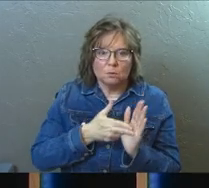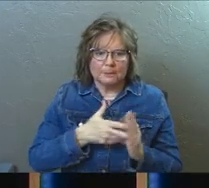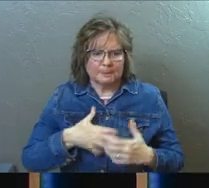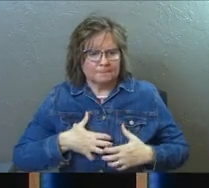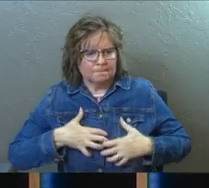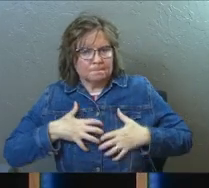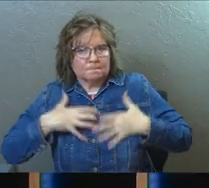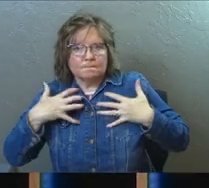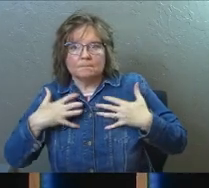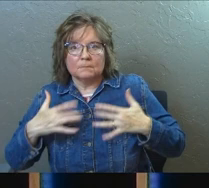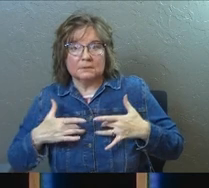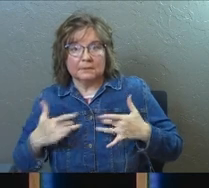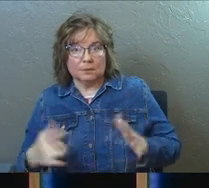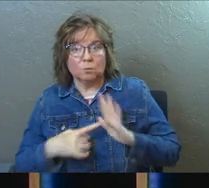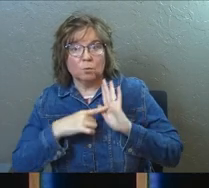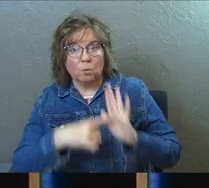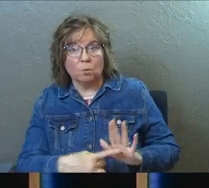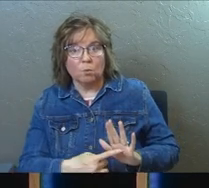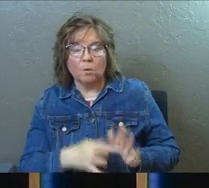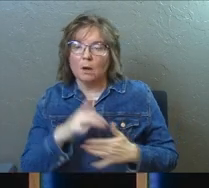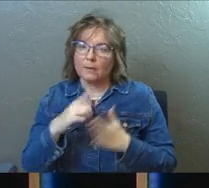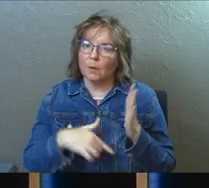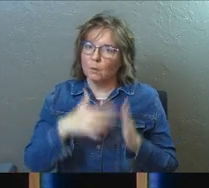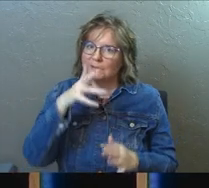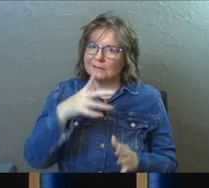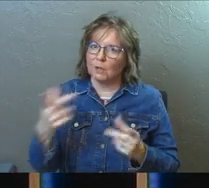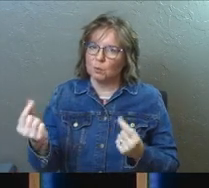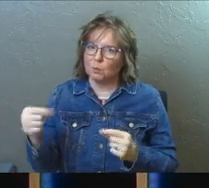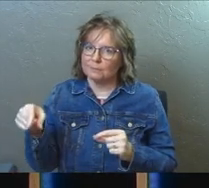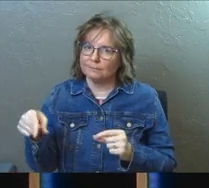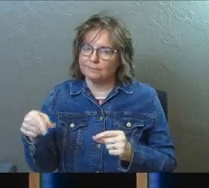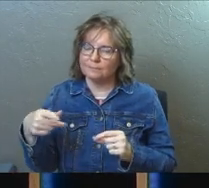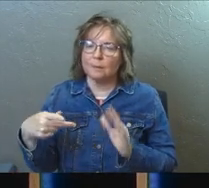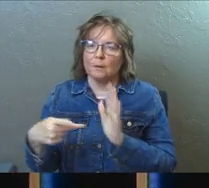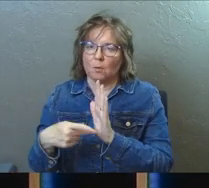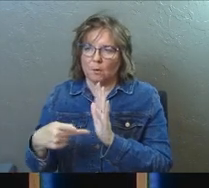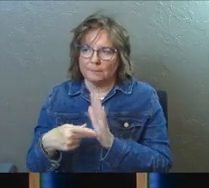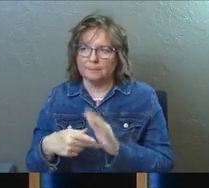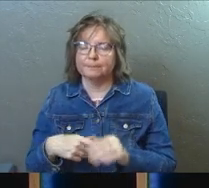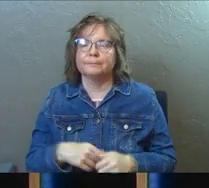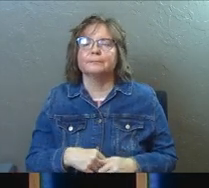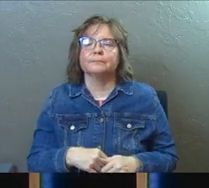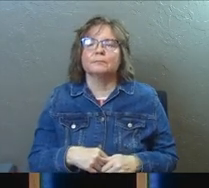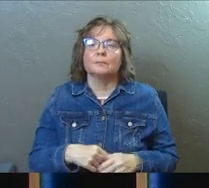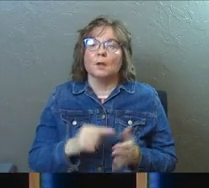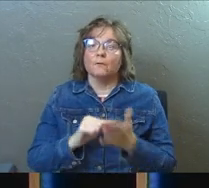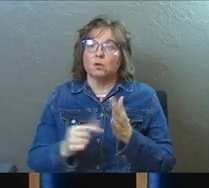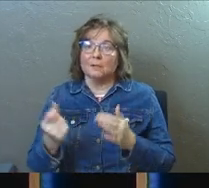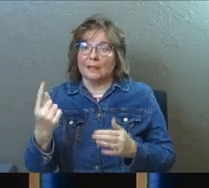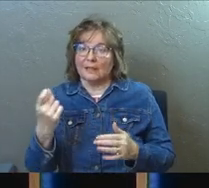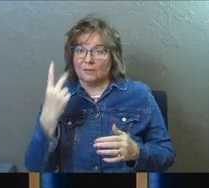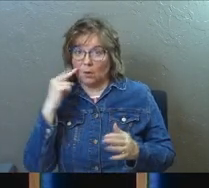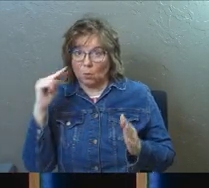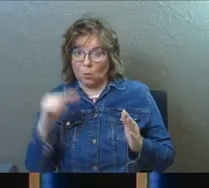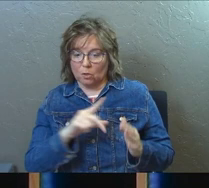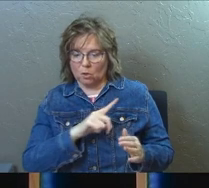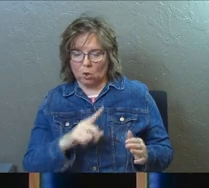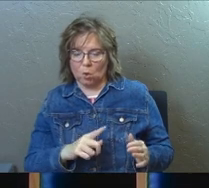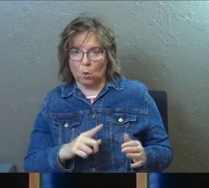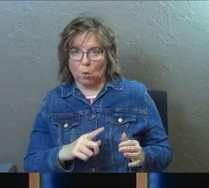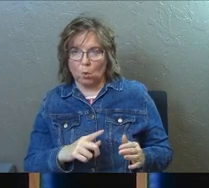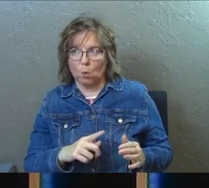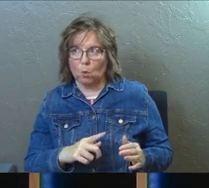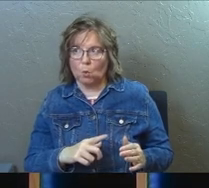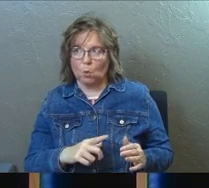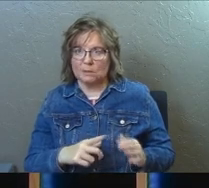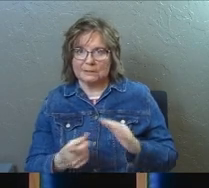of Jesus tended to come out. And that's what this guy is doing. All right, he keeps talking. Verse 11, watch now for the Lord has laid